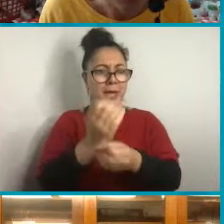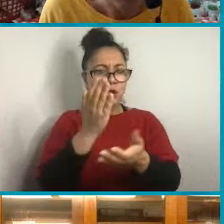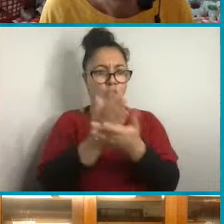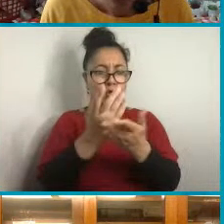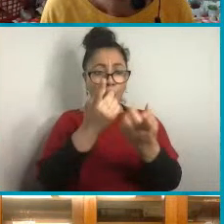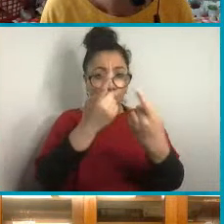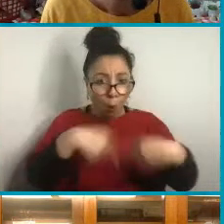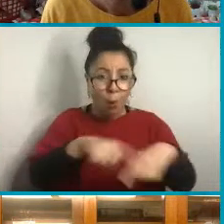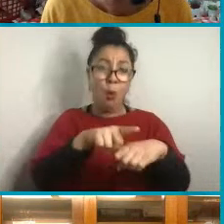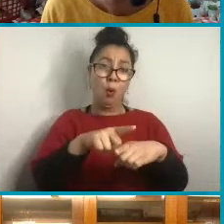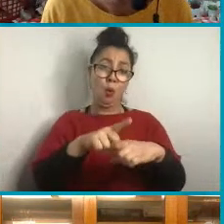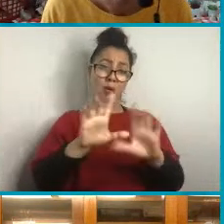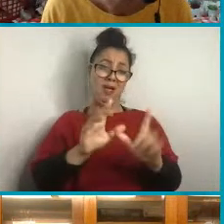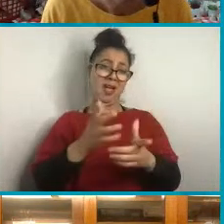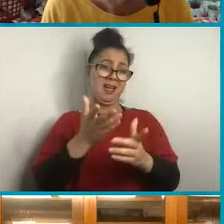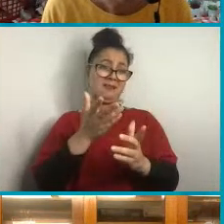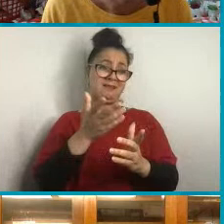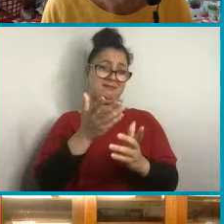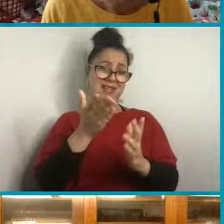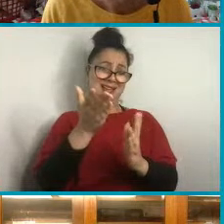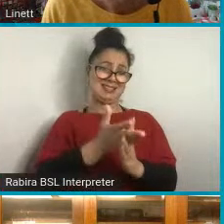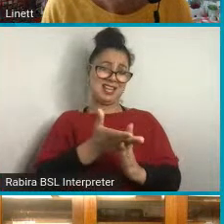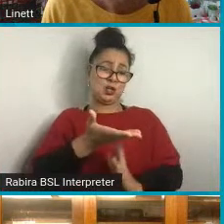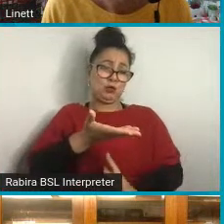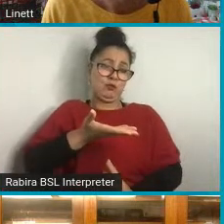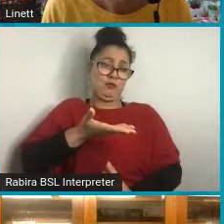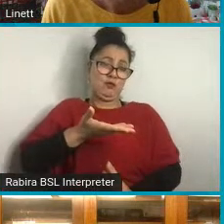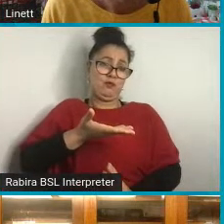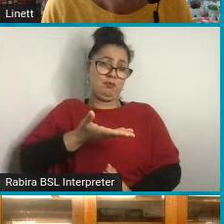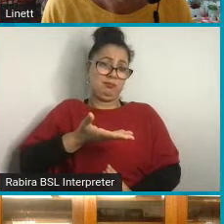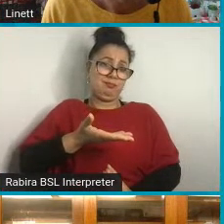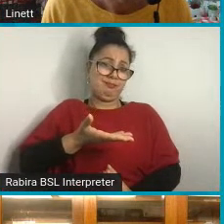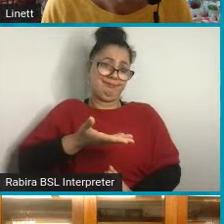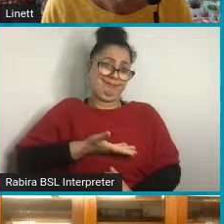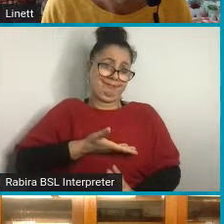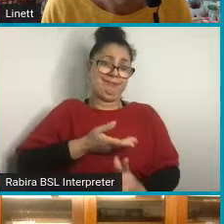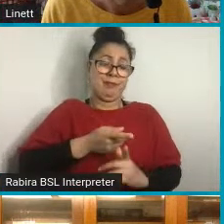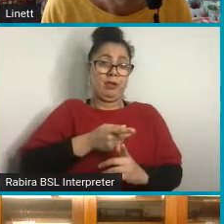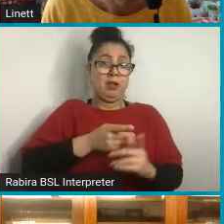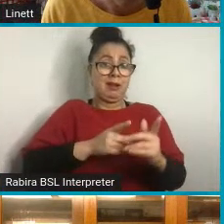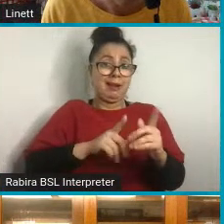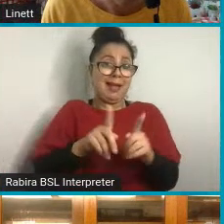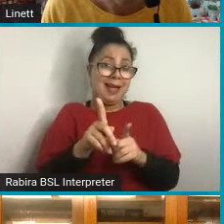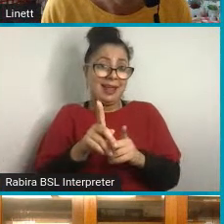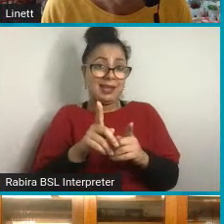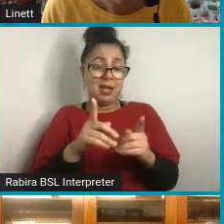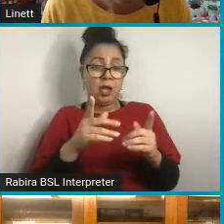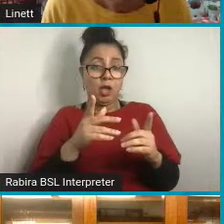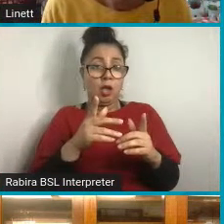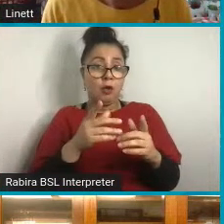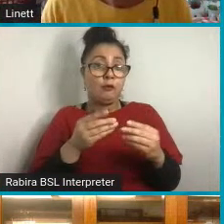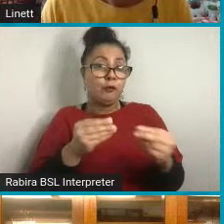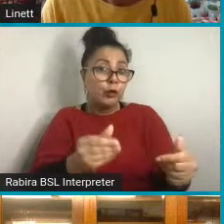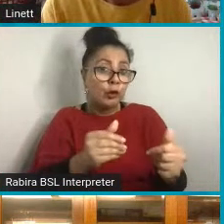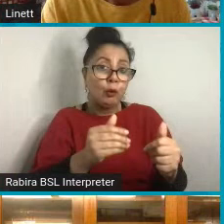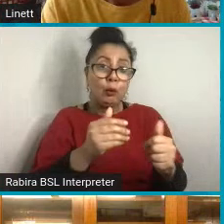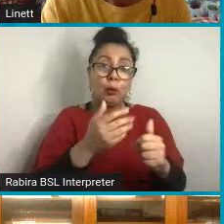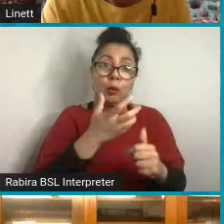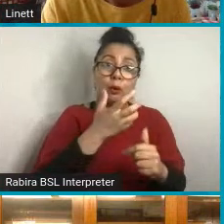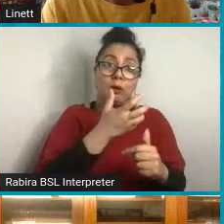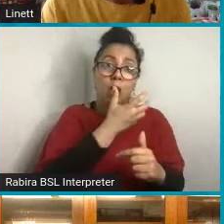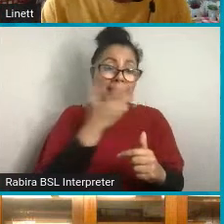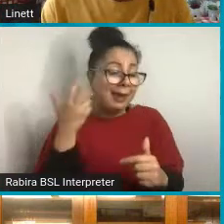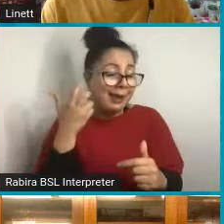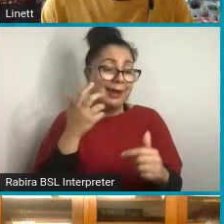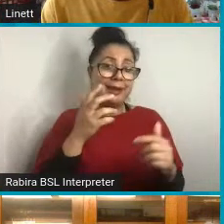access to fuel, like gas and electricity to keep your house nice and warm. But, you know, nobody's going to